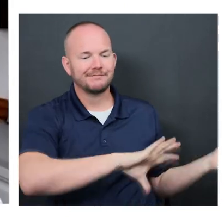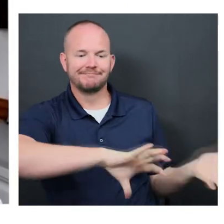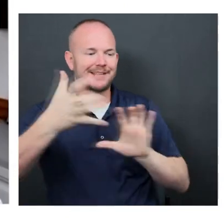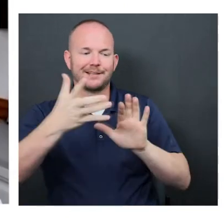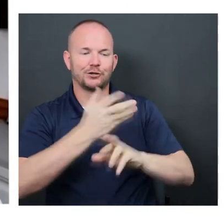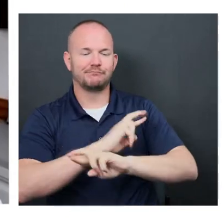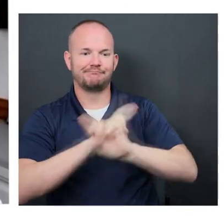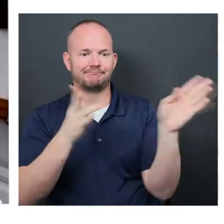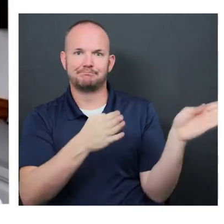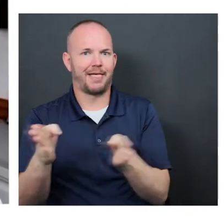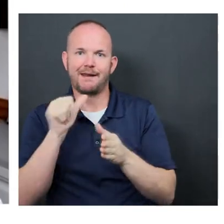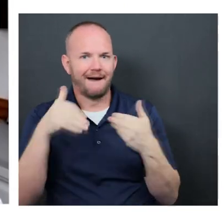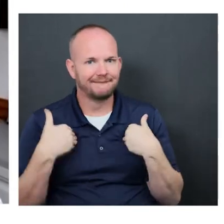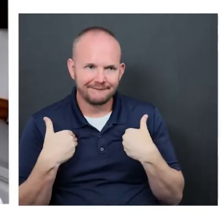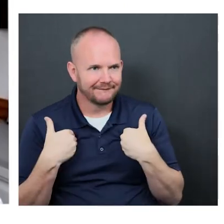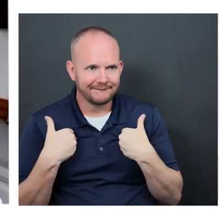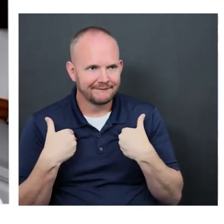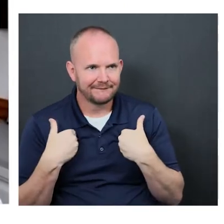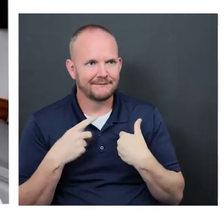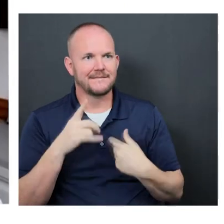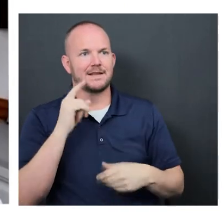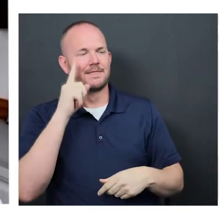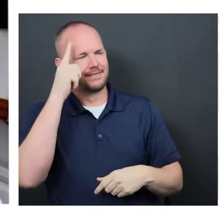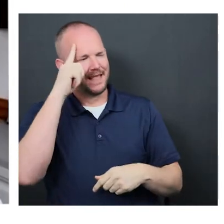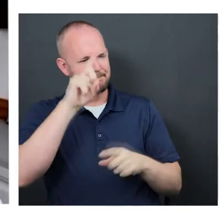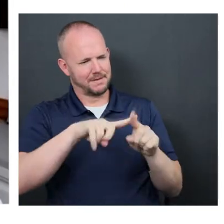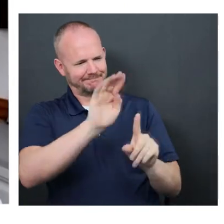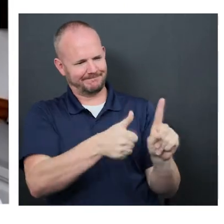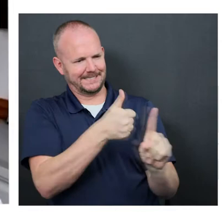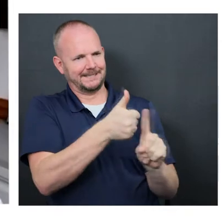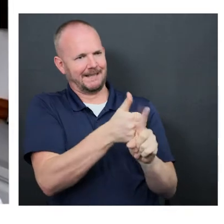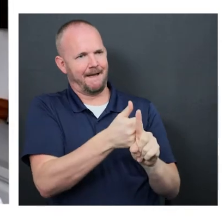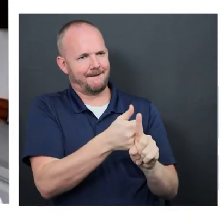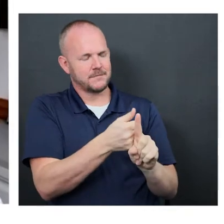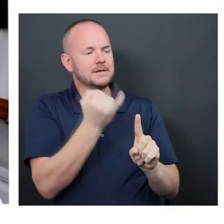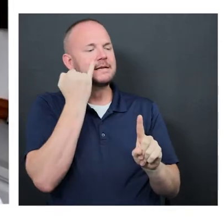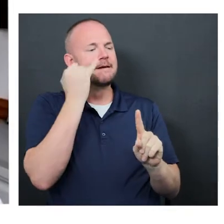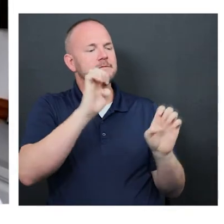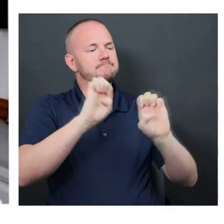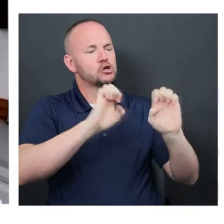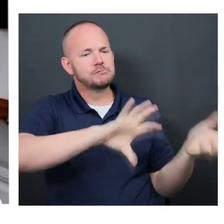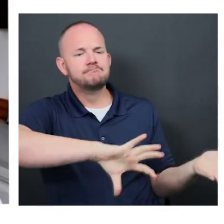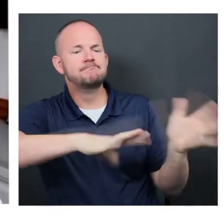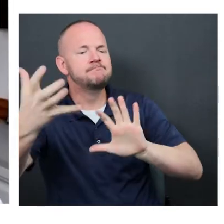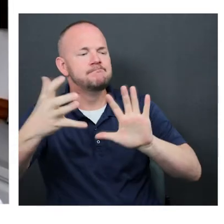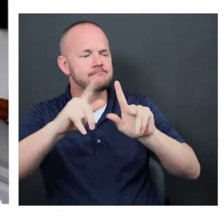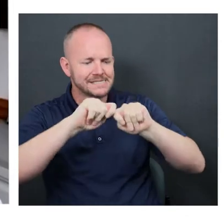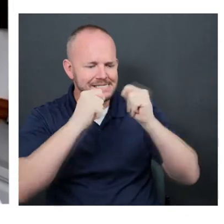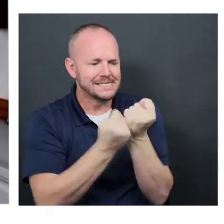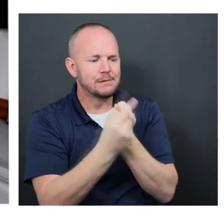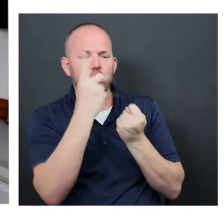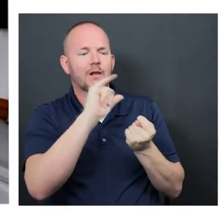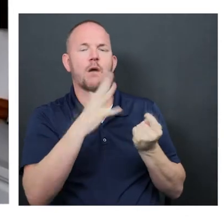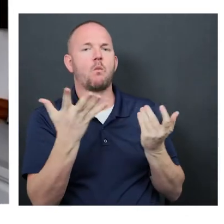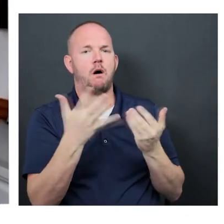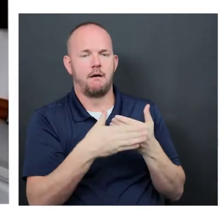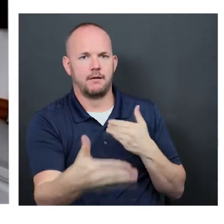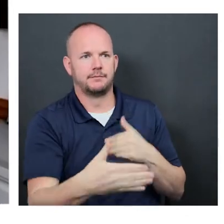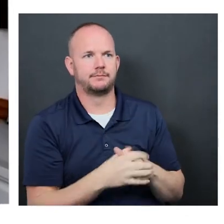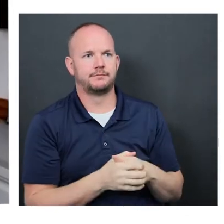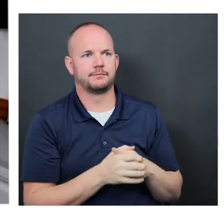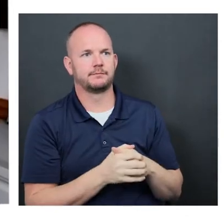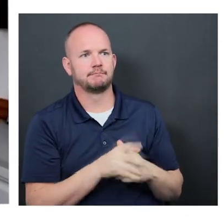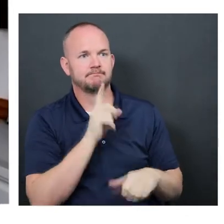disaster plan. Invite yourself to the emergency disaster committee planning teams. This happens year long.